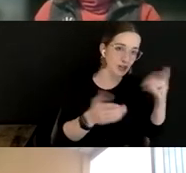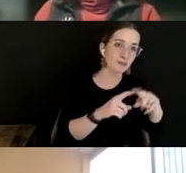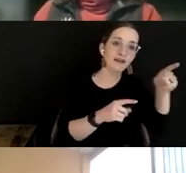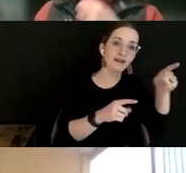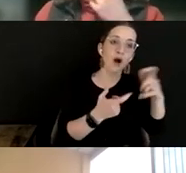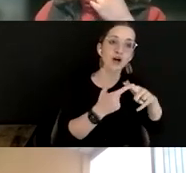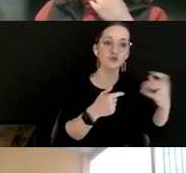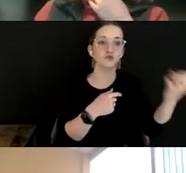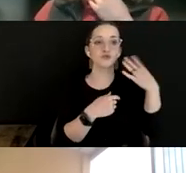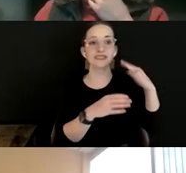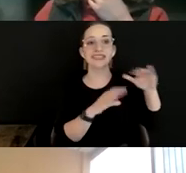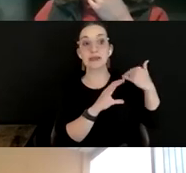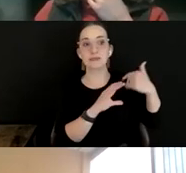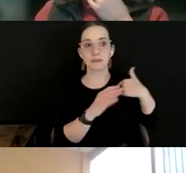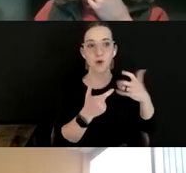sent me an email about that.